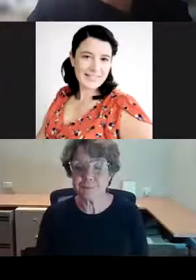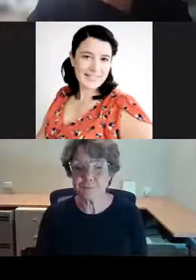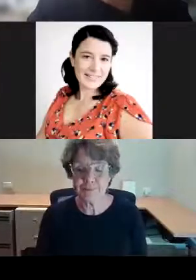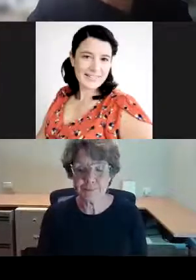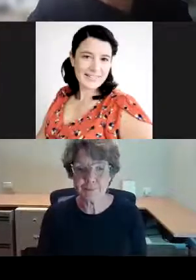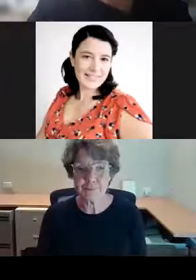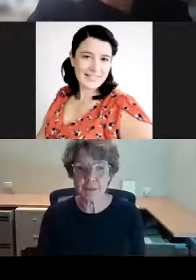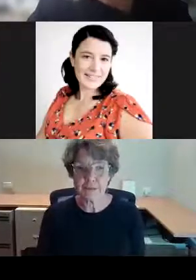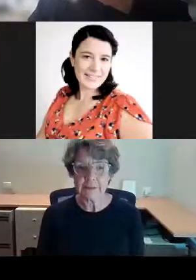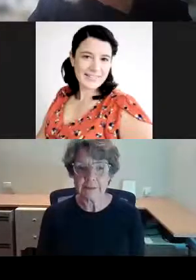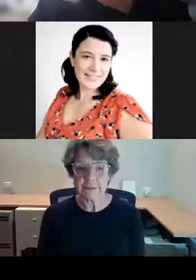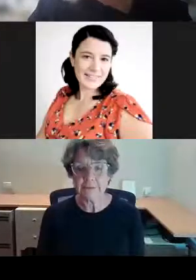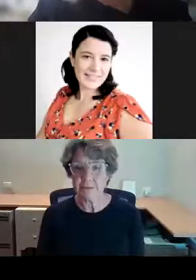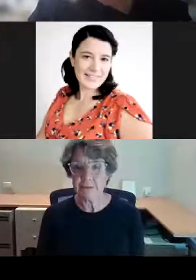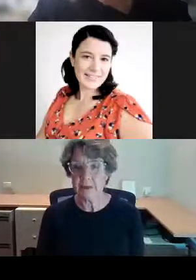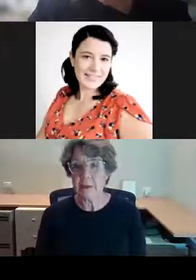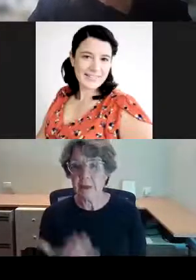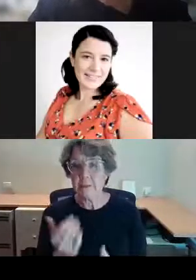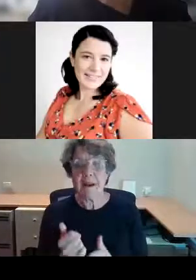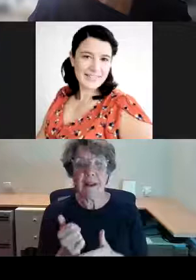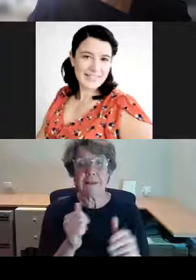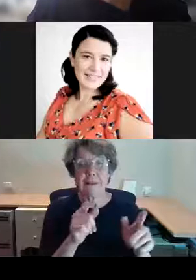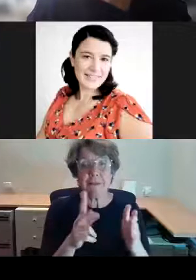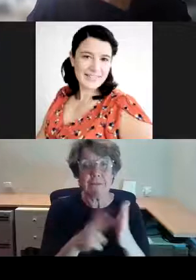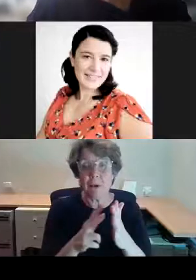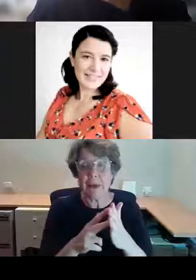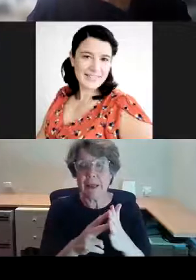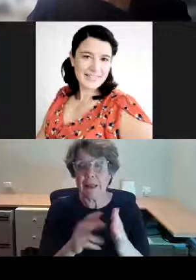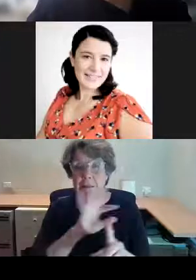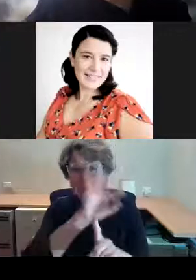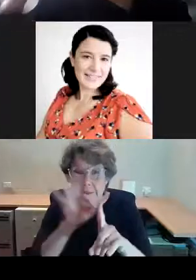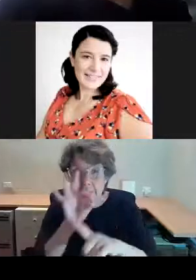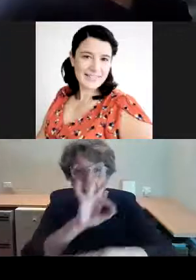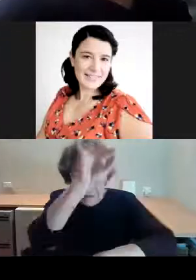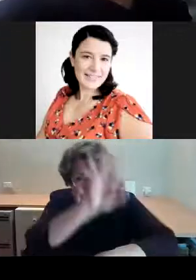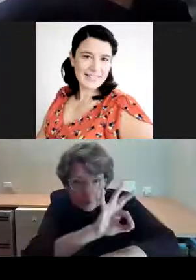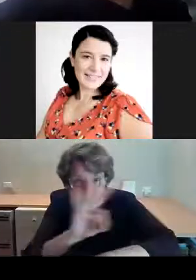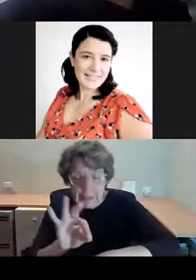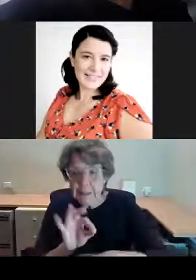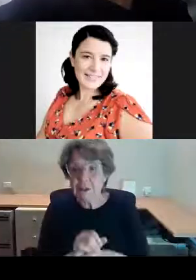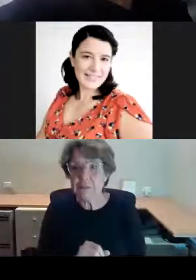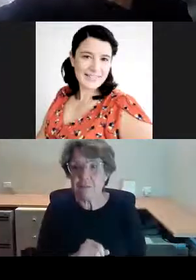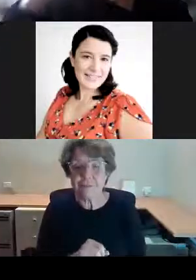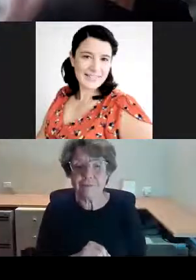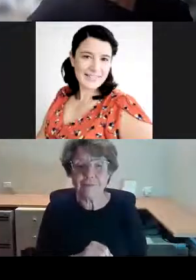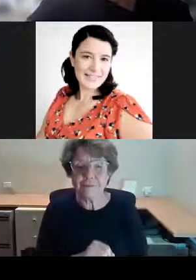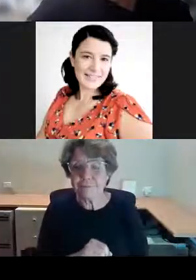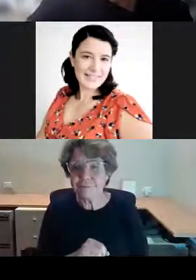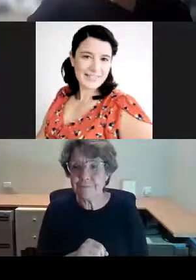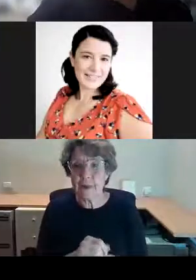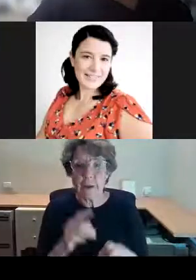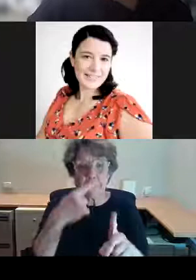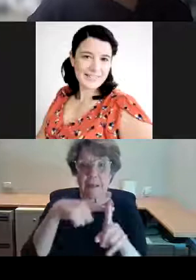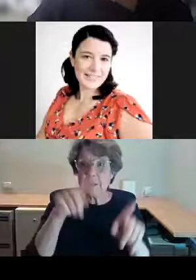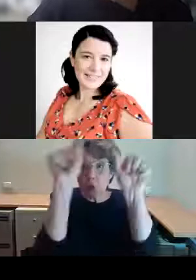of fantastic architectural detail and also statuary. And again,